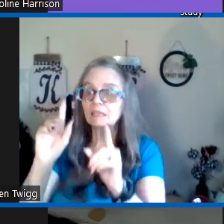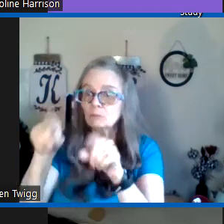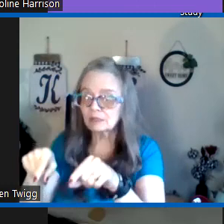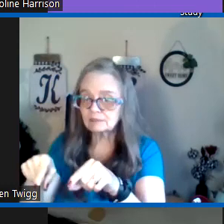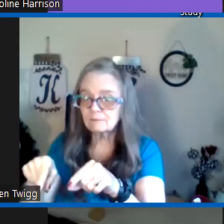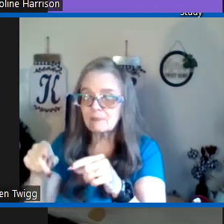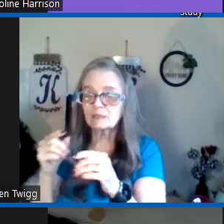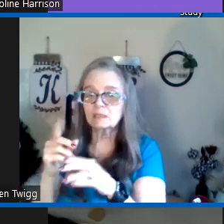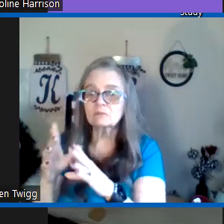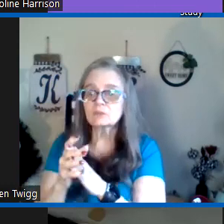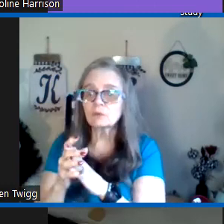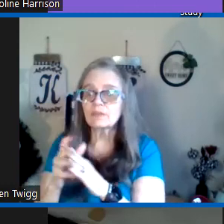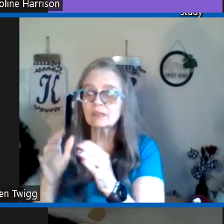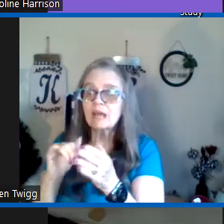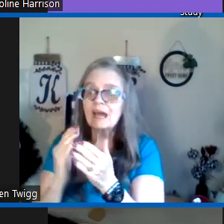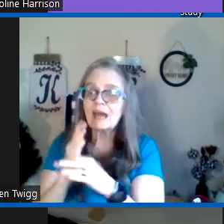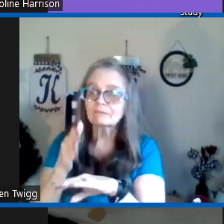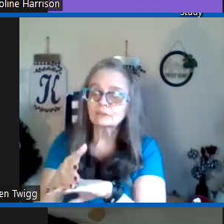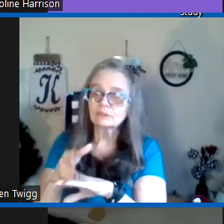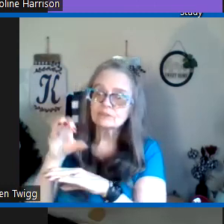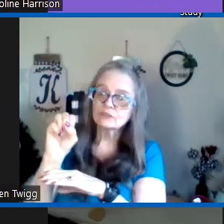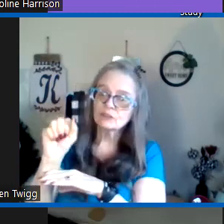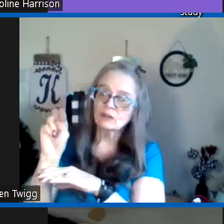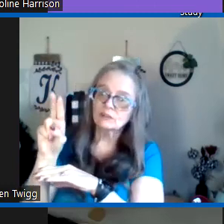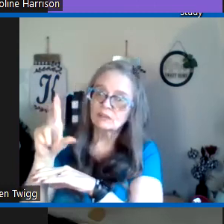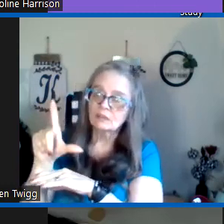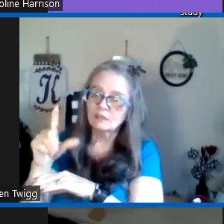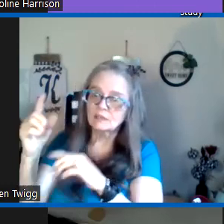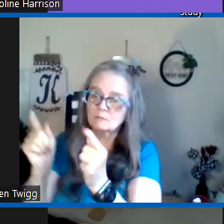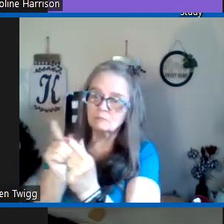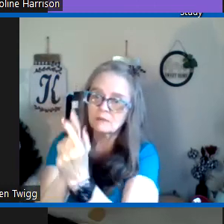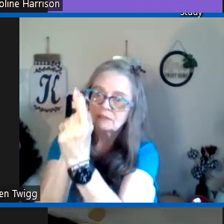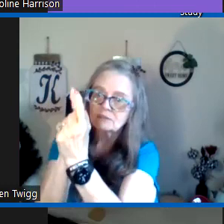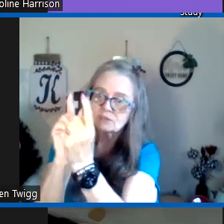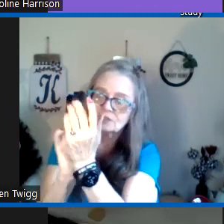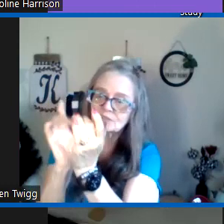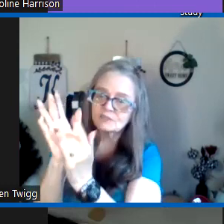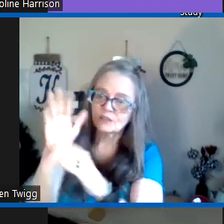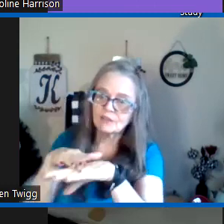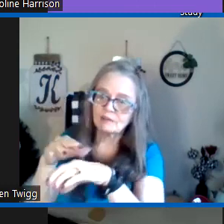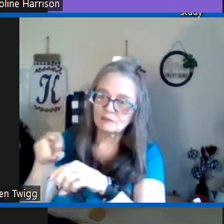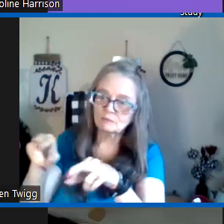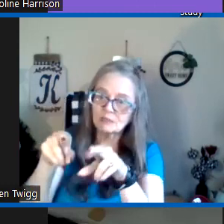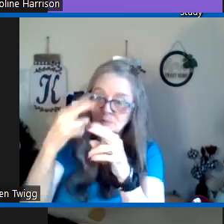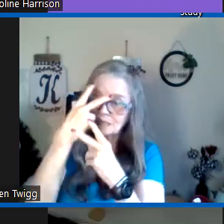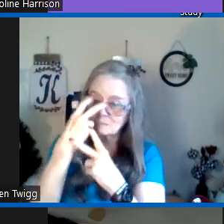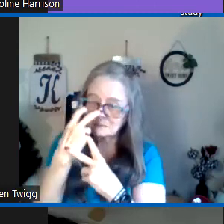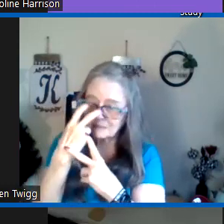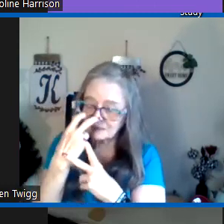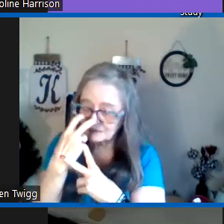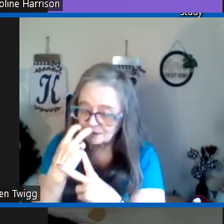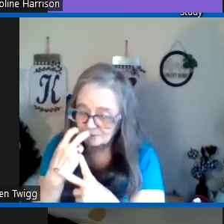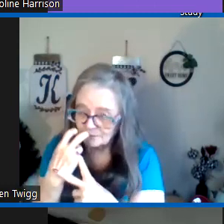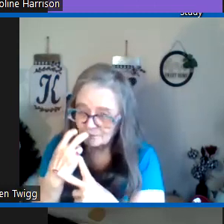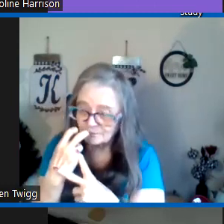and he went and he was the one that after Saul met Jesus on that roadway and became